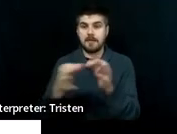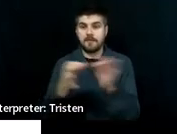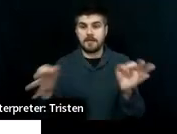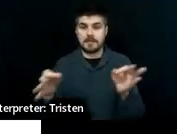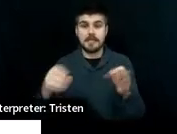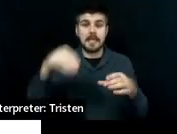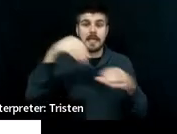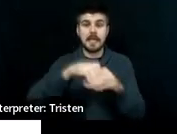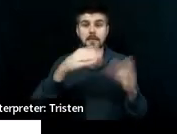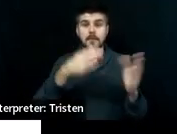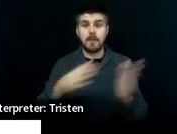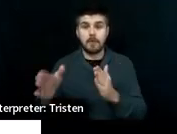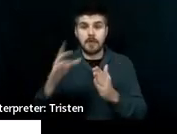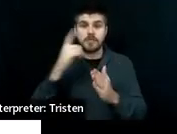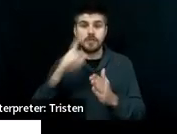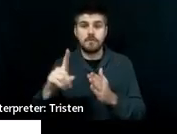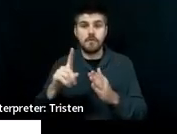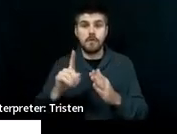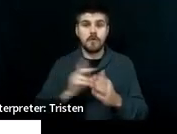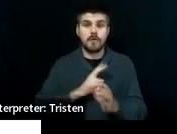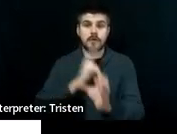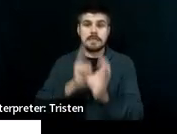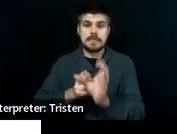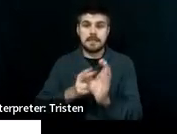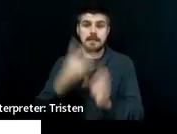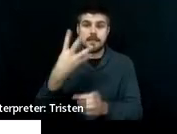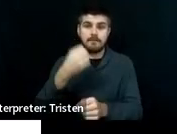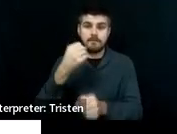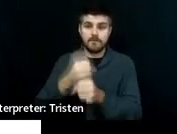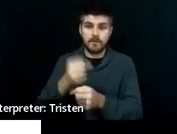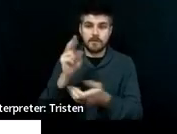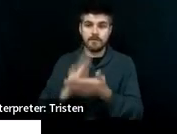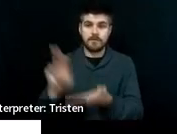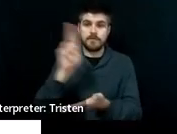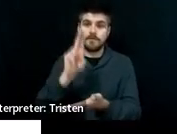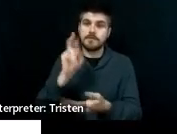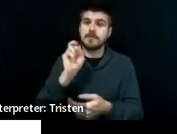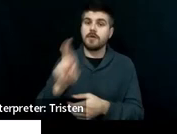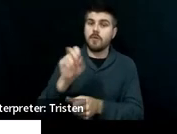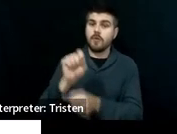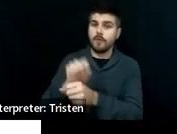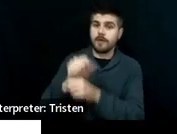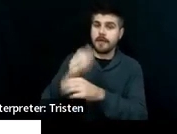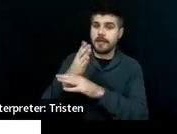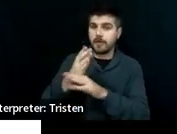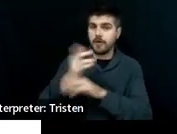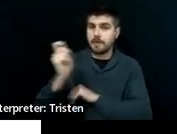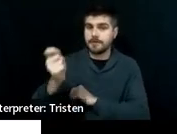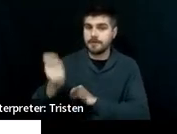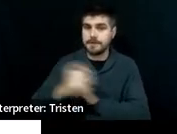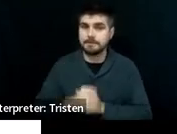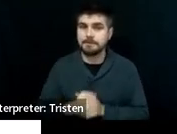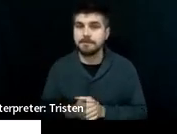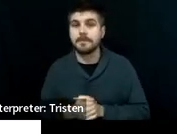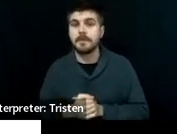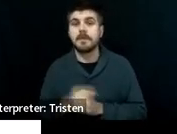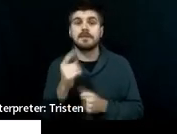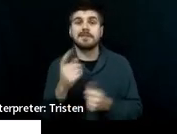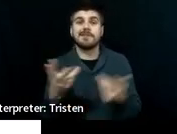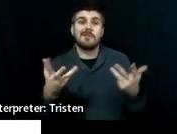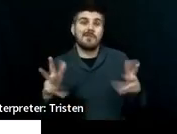a four year college or university to study marketing or in work in the carpentry field. So these were already in his IEP.